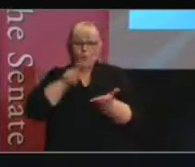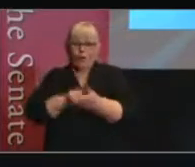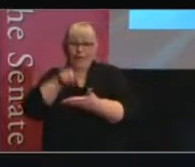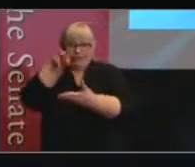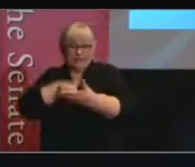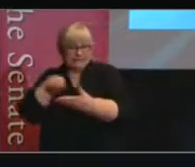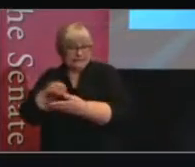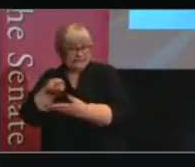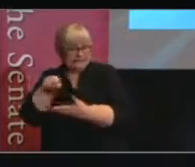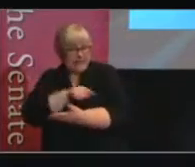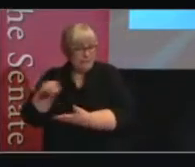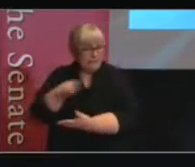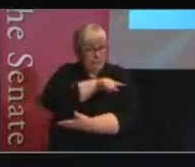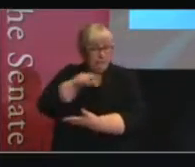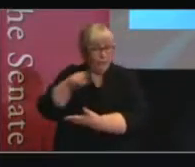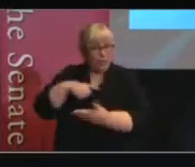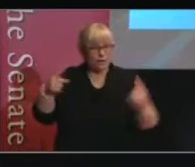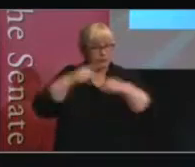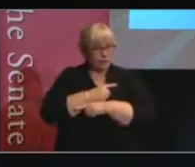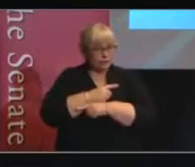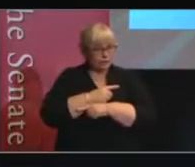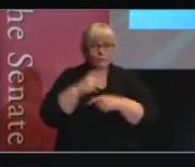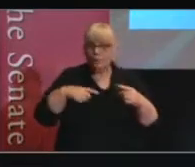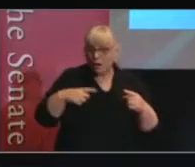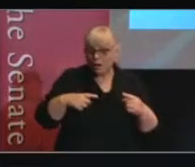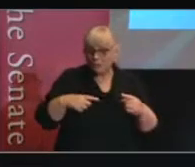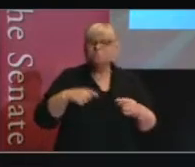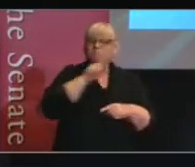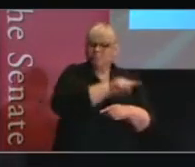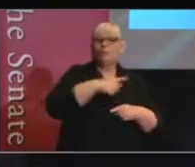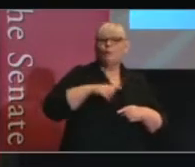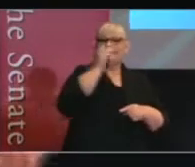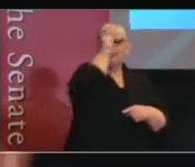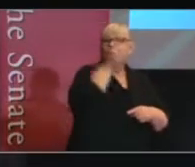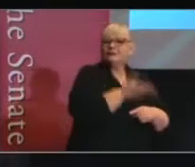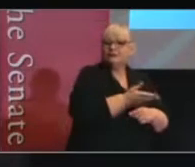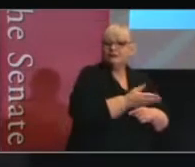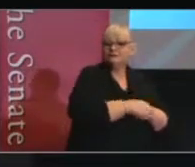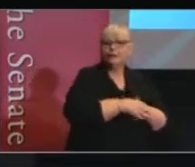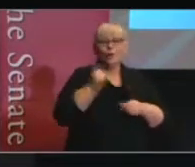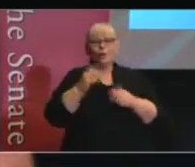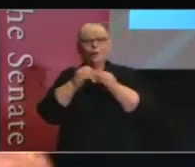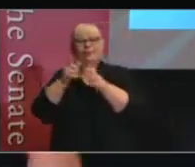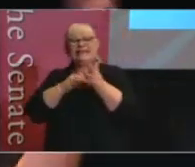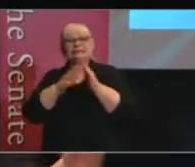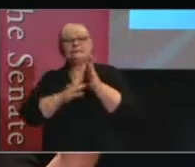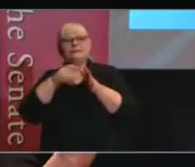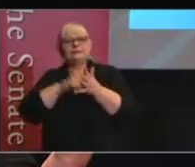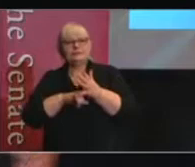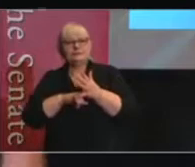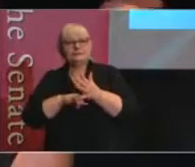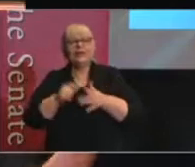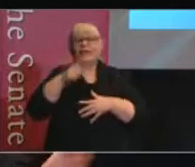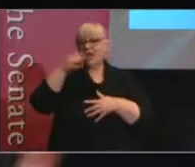These things changed and can be attributed to the committee. Or similar with estimates. You know, they asked this